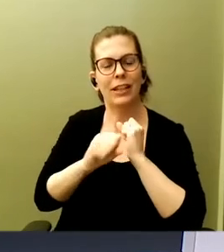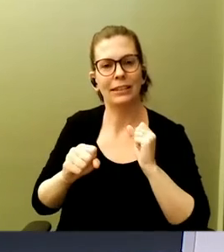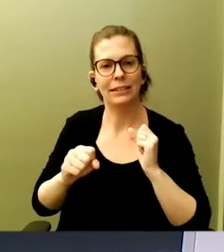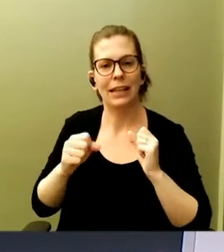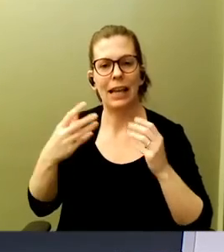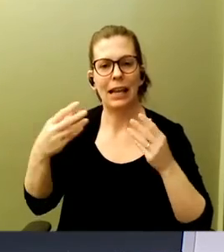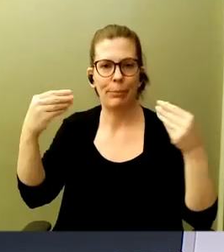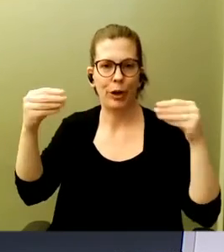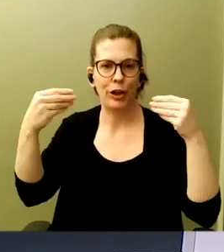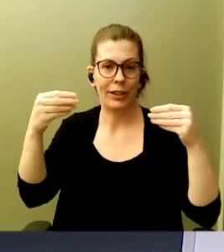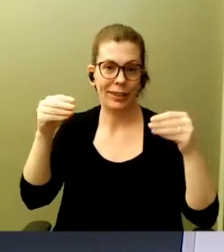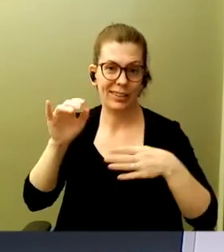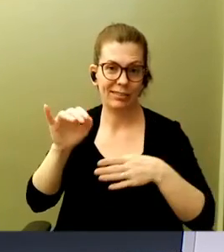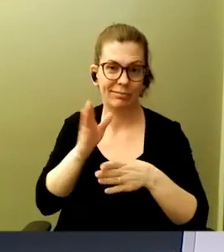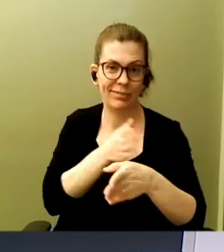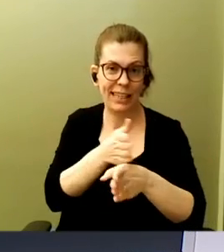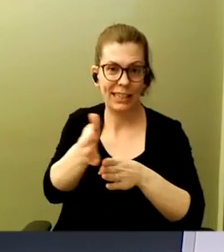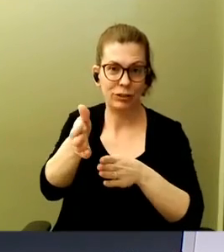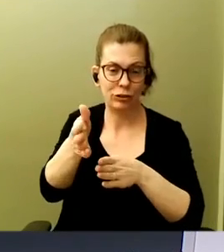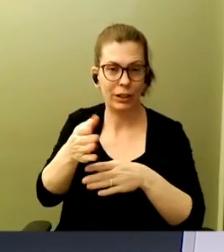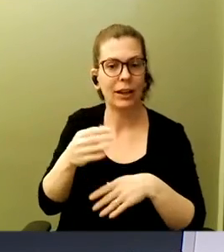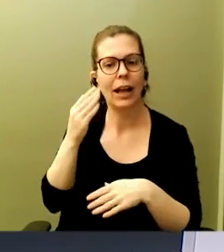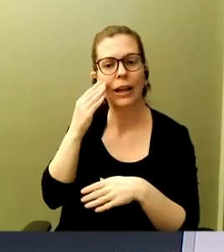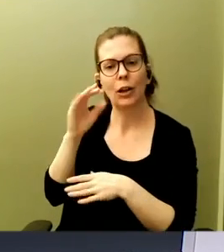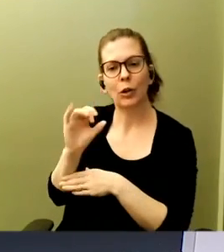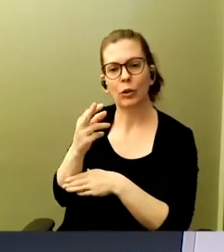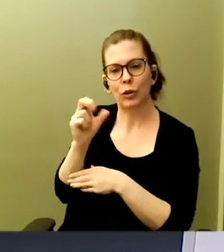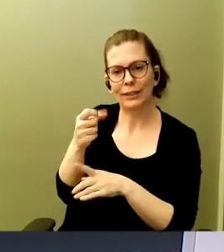industry. I know Chris is an expert in this.